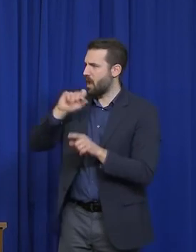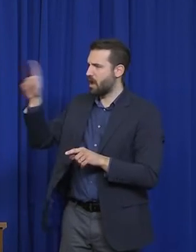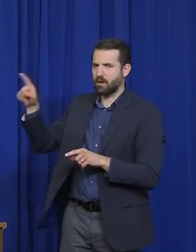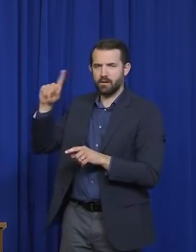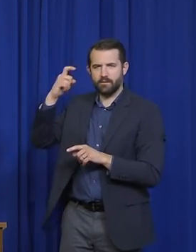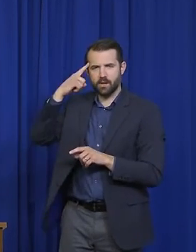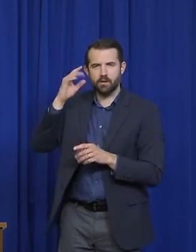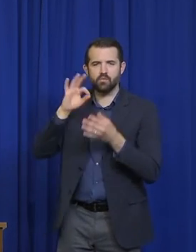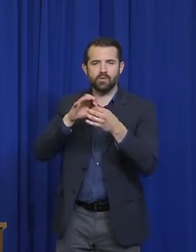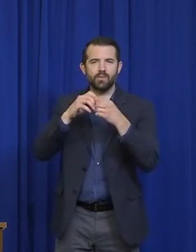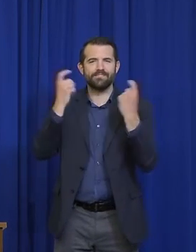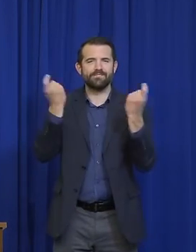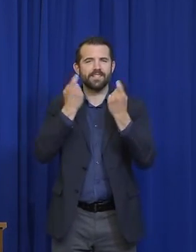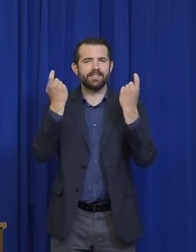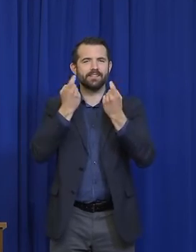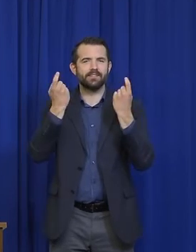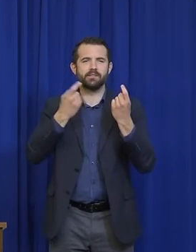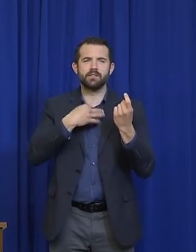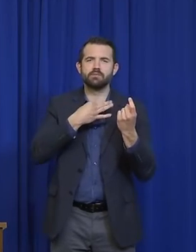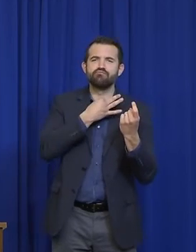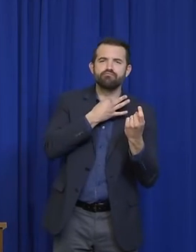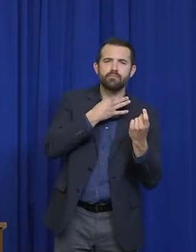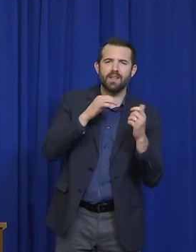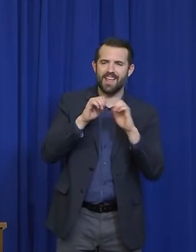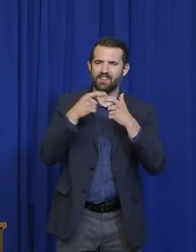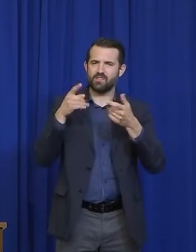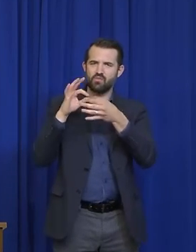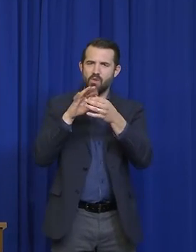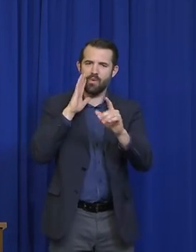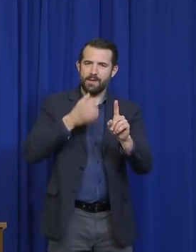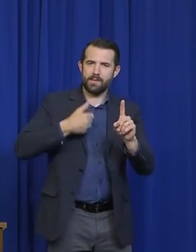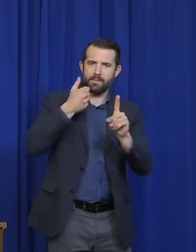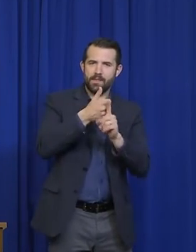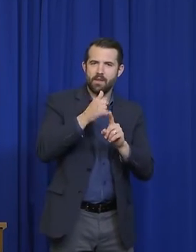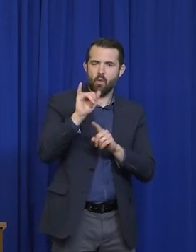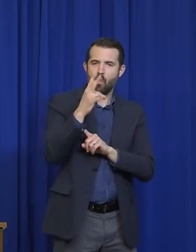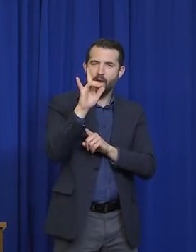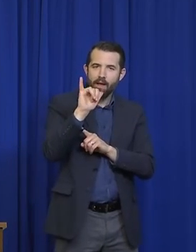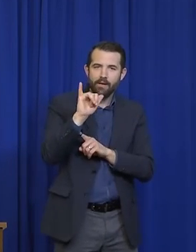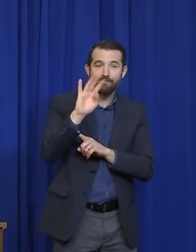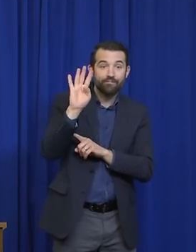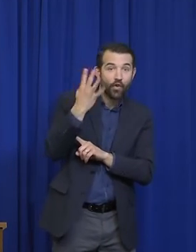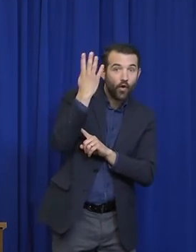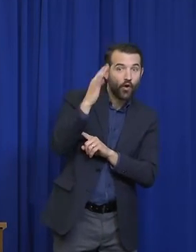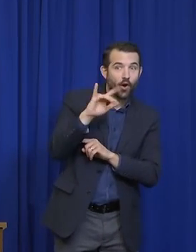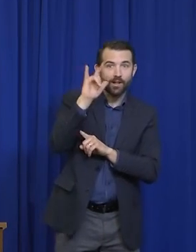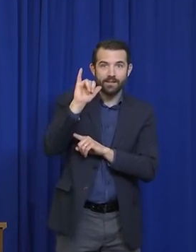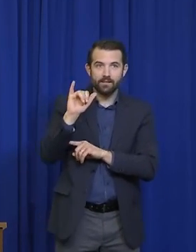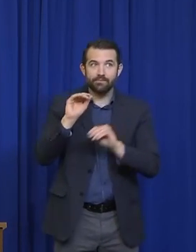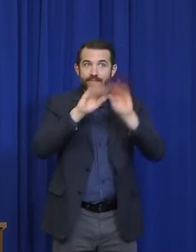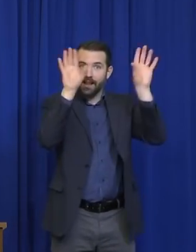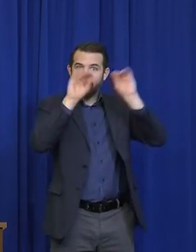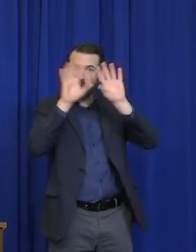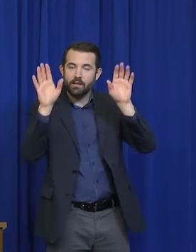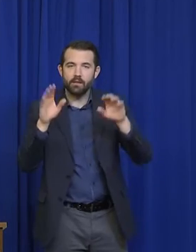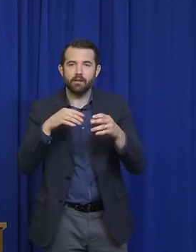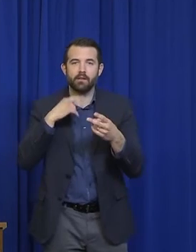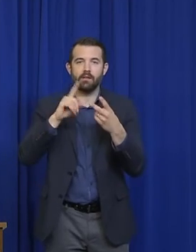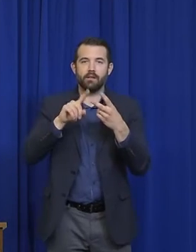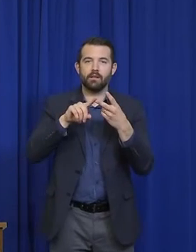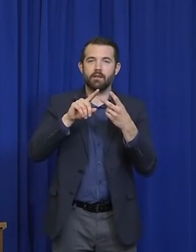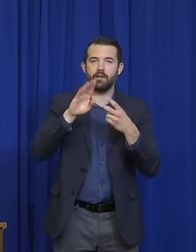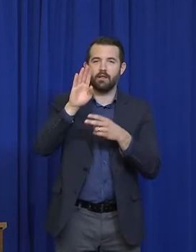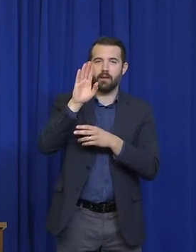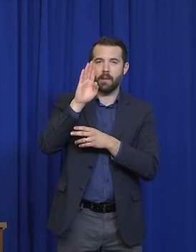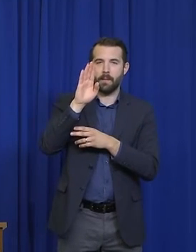main bicentennial parades and firework celebrations? Well, the bicentennial parade has already been put off, at least to the